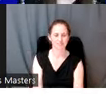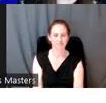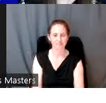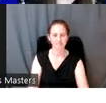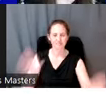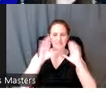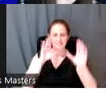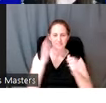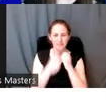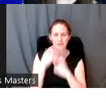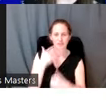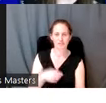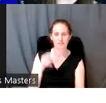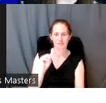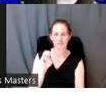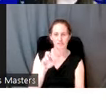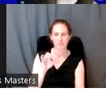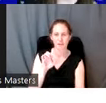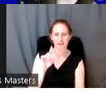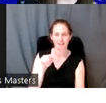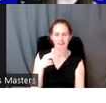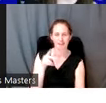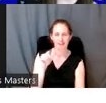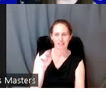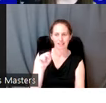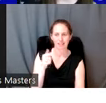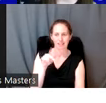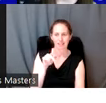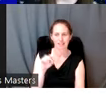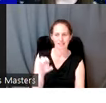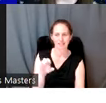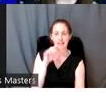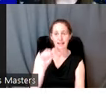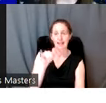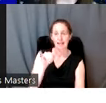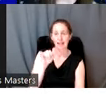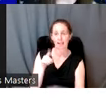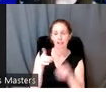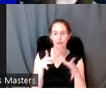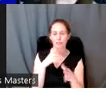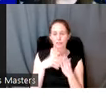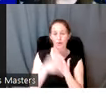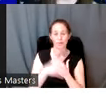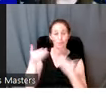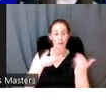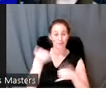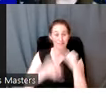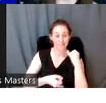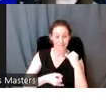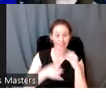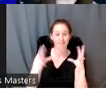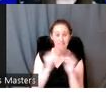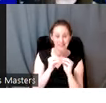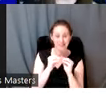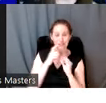Hello everyone, my name is Meredith Langlitz and I am the AIS Director of Programs. Welcome to the final edition of Archaeology